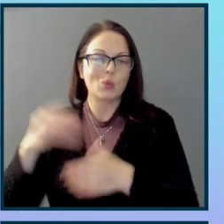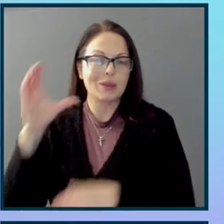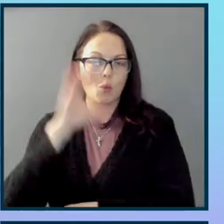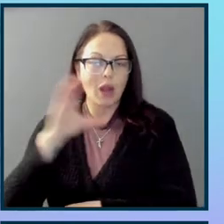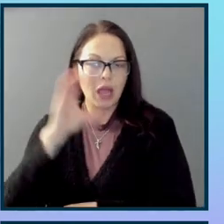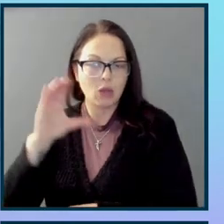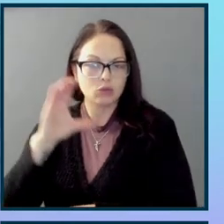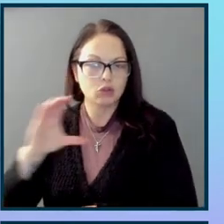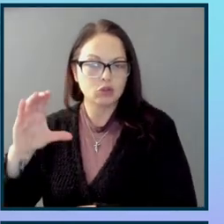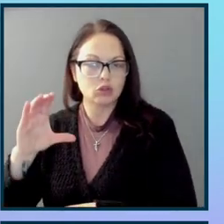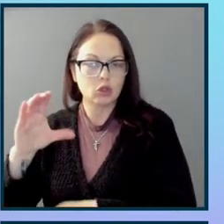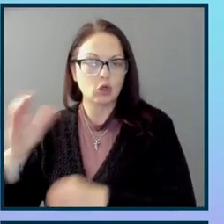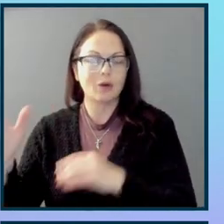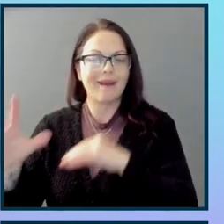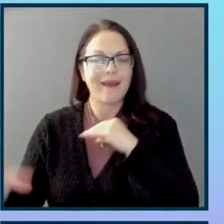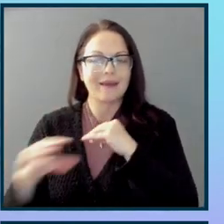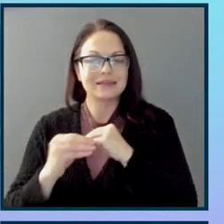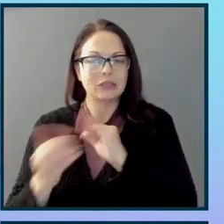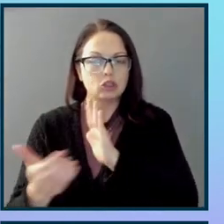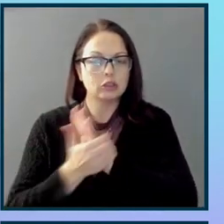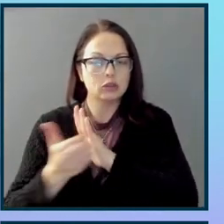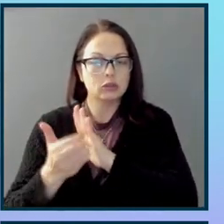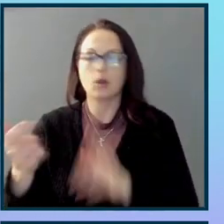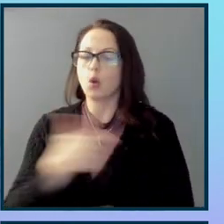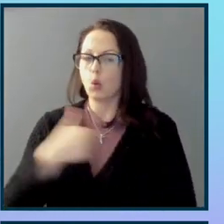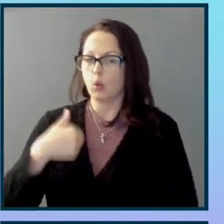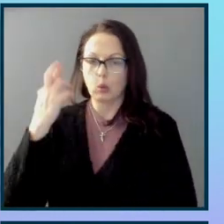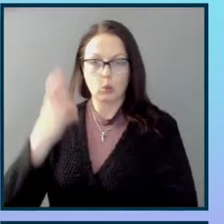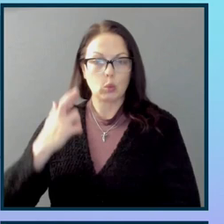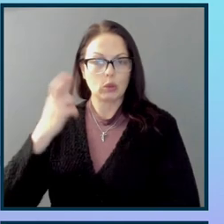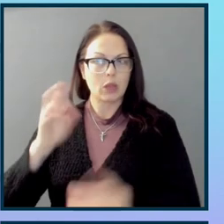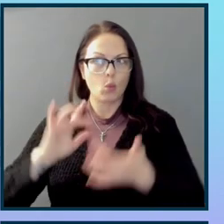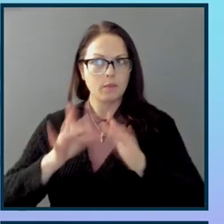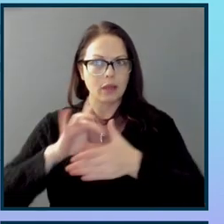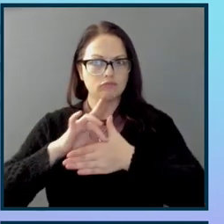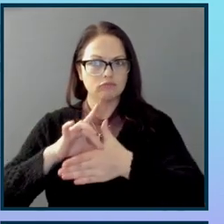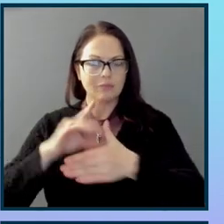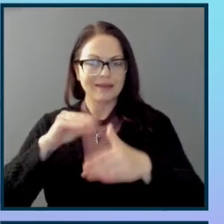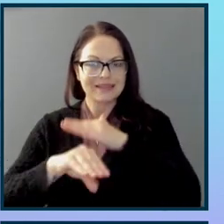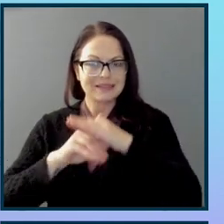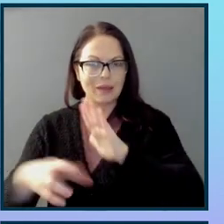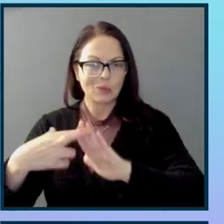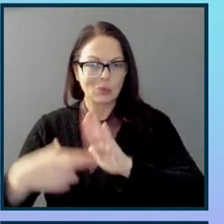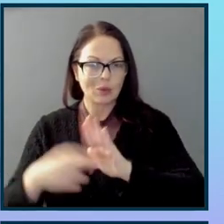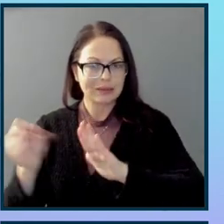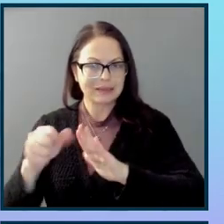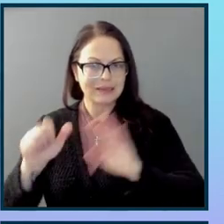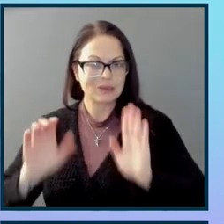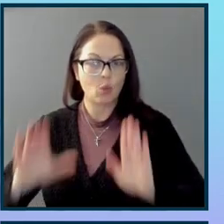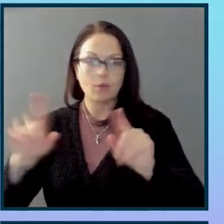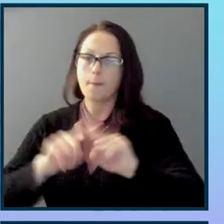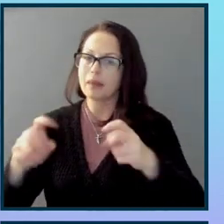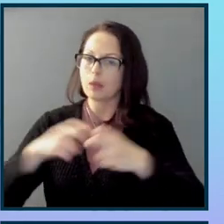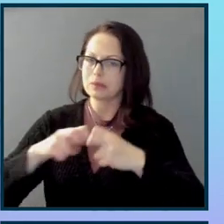We also realized very soon that, you know, Web Content Accessibility Guidelines, wonderful as they are, were very difficult